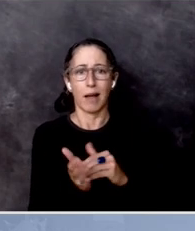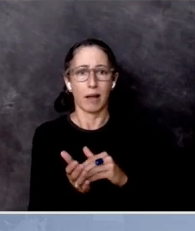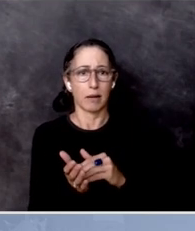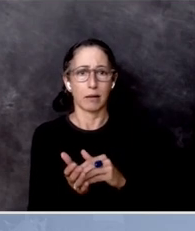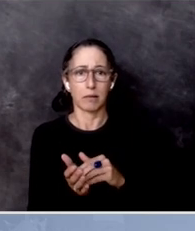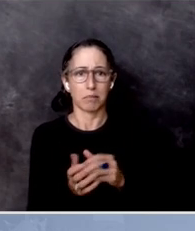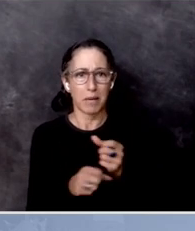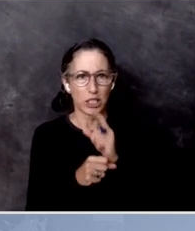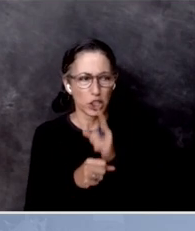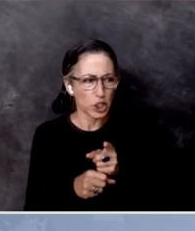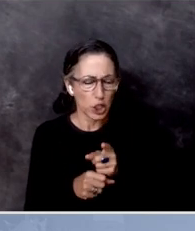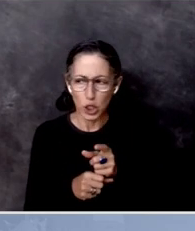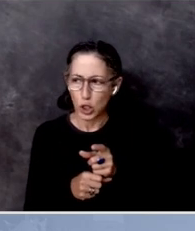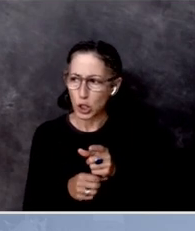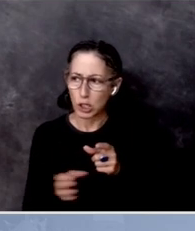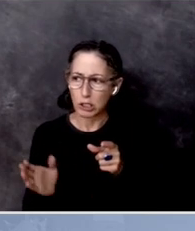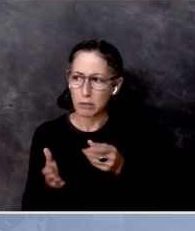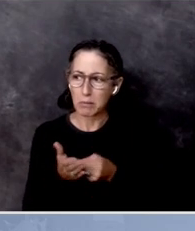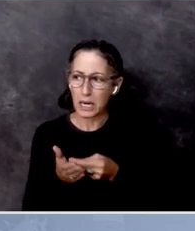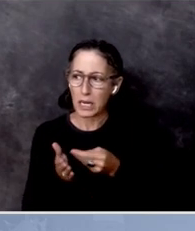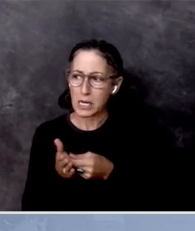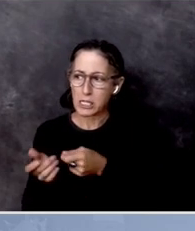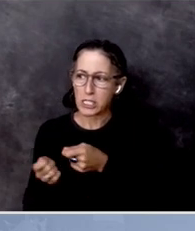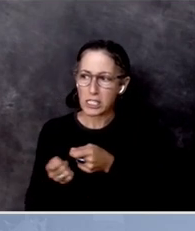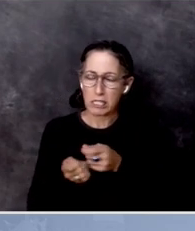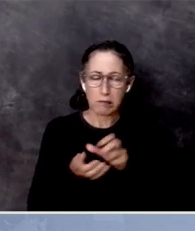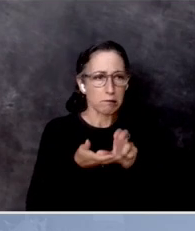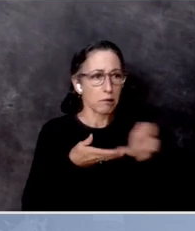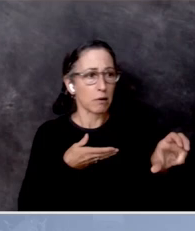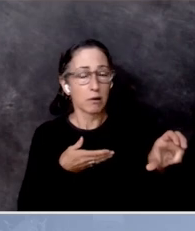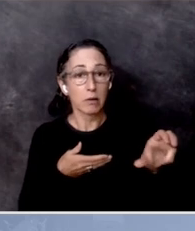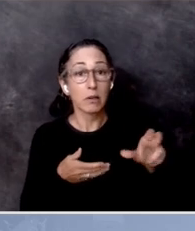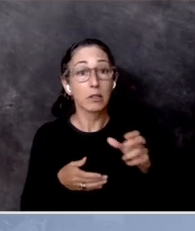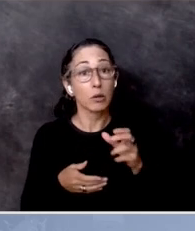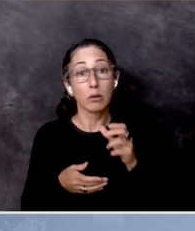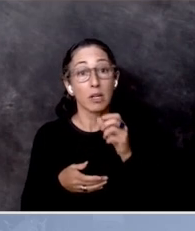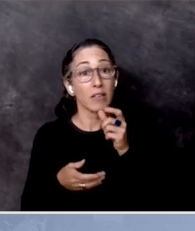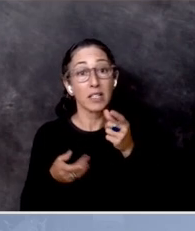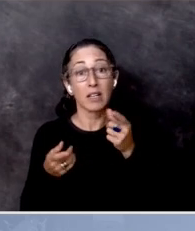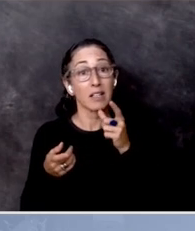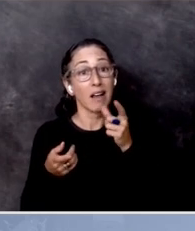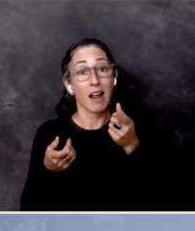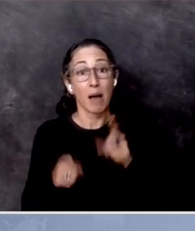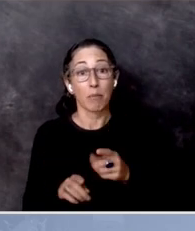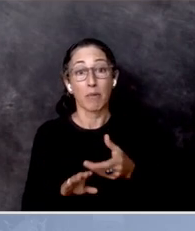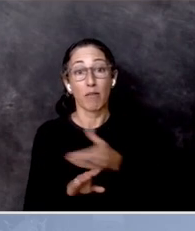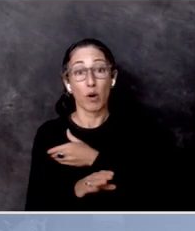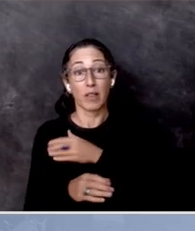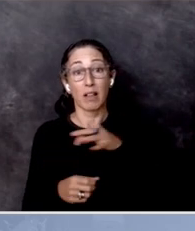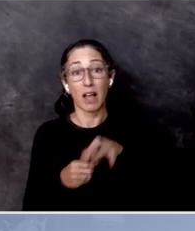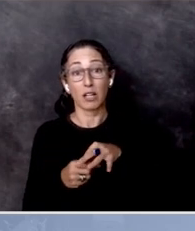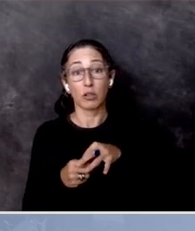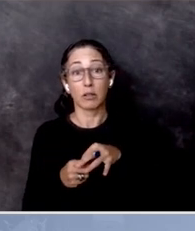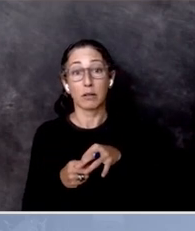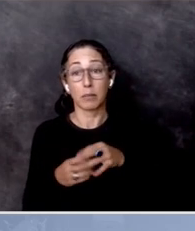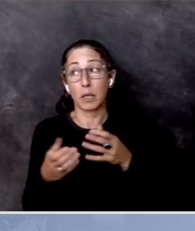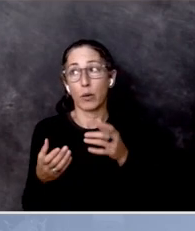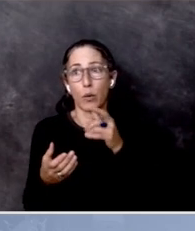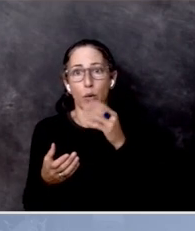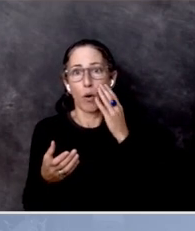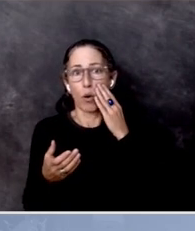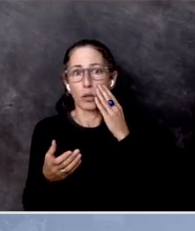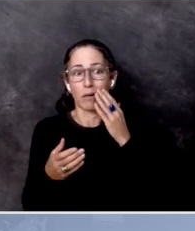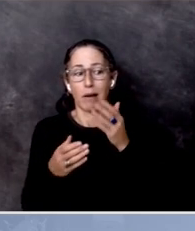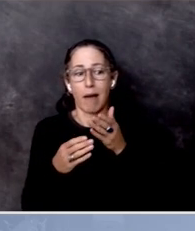it does, it doesn't right now look like it may get done before the election. And who knows what may happen right after the election,